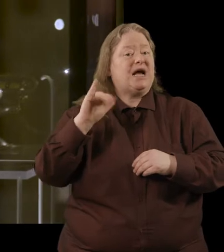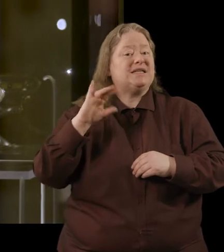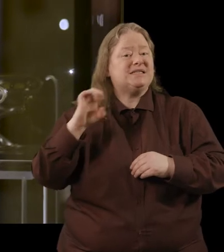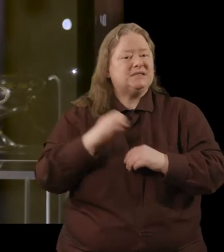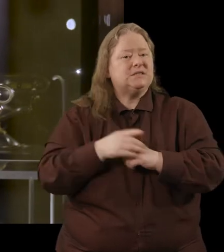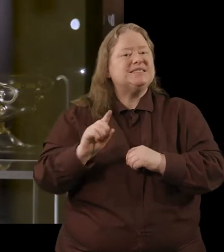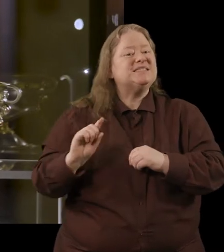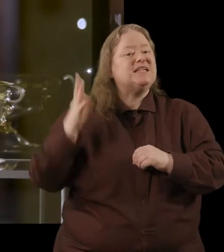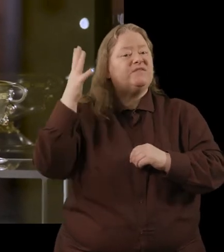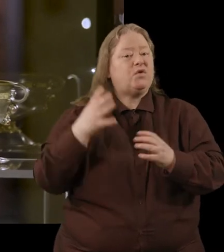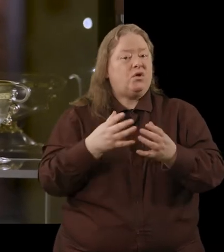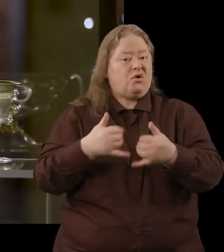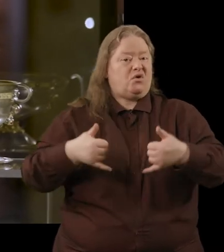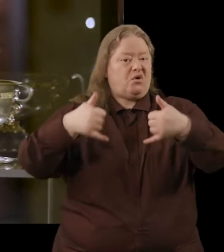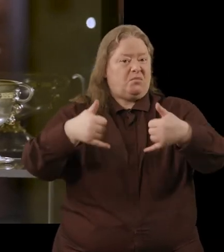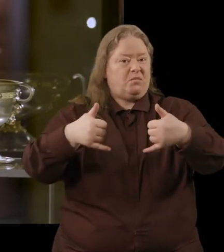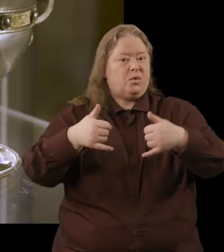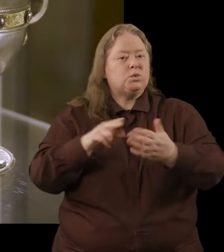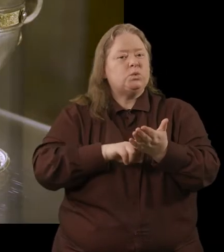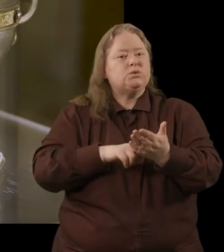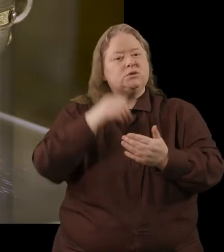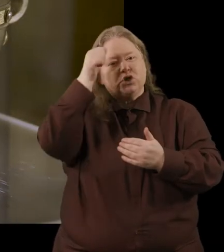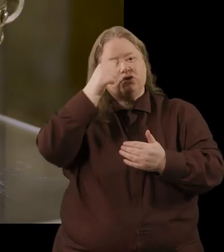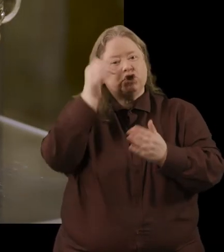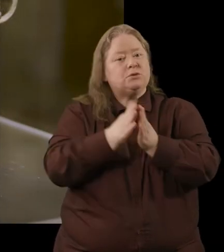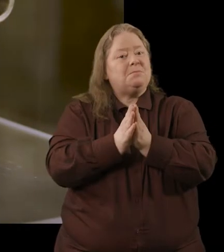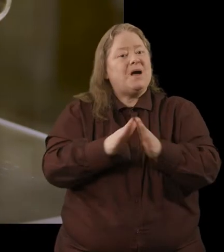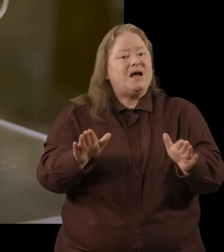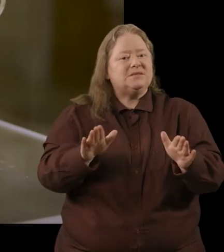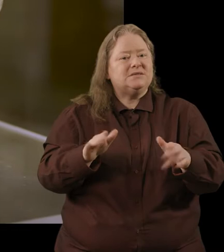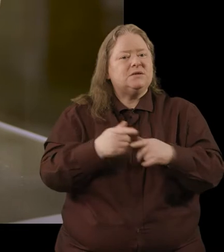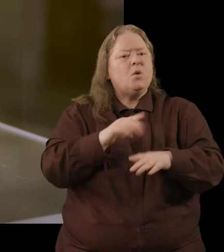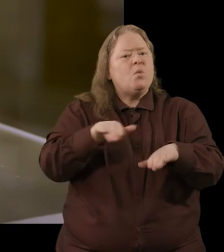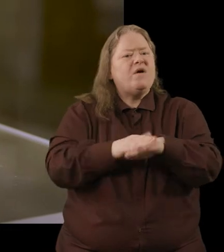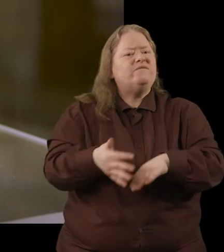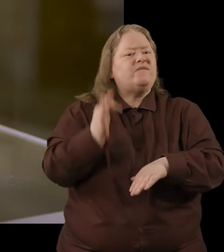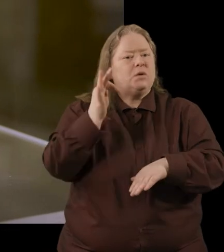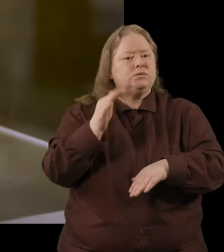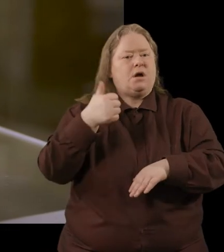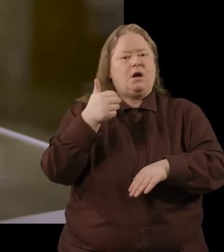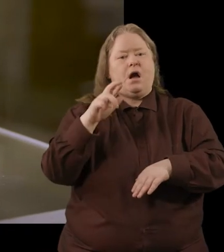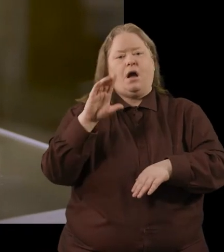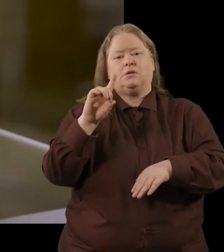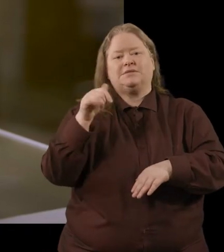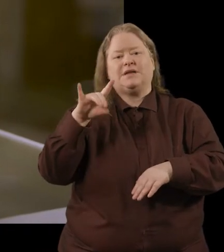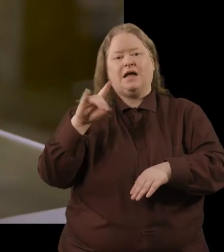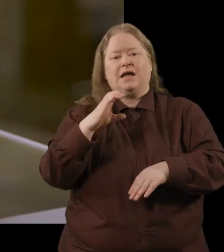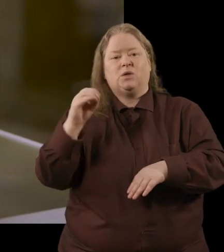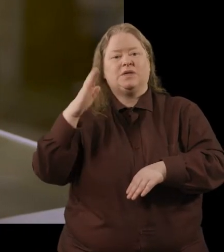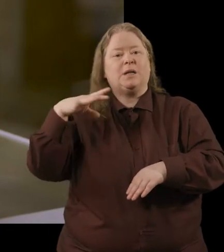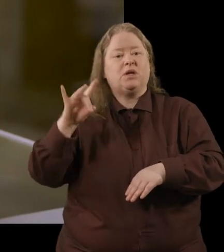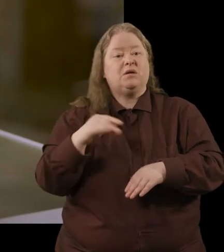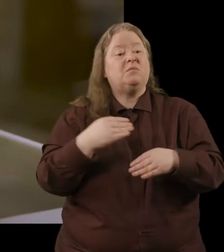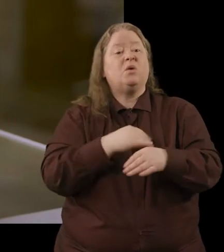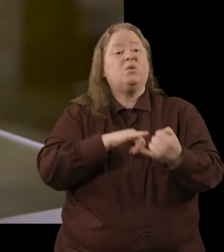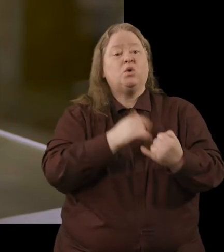It's a silver cup which was used in the Christian Mass and it was found in a place near Ardagh in County Limerick by two boys